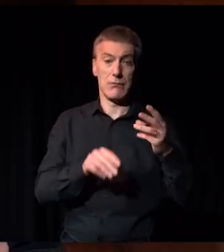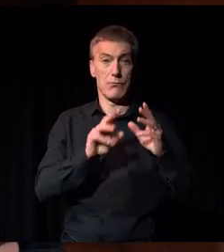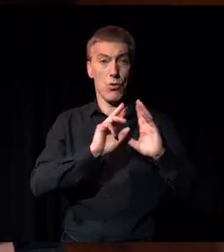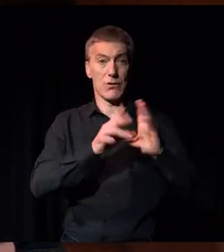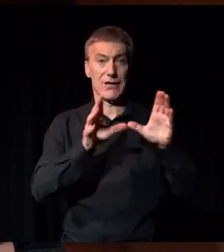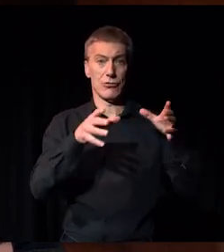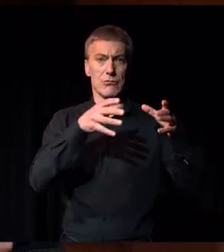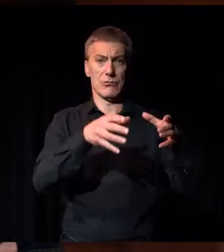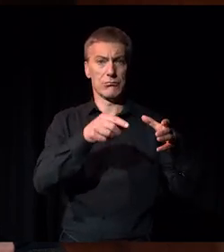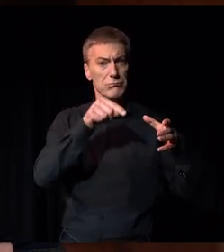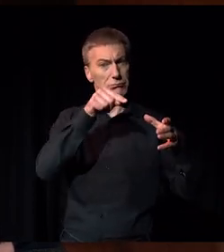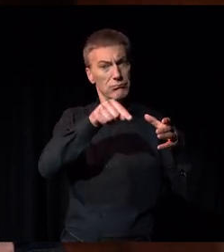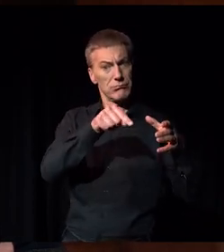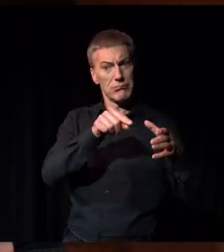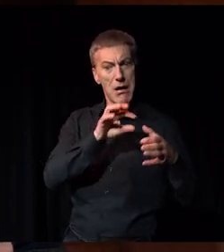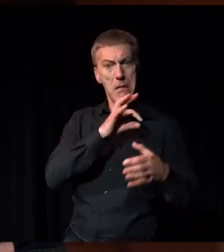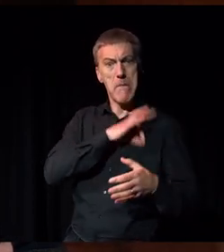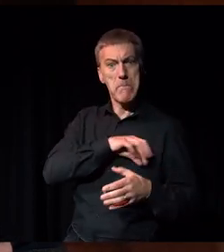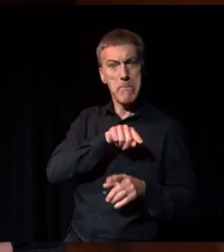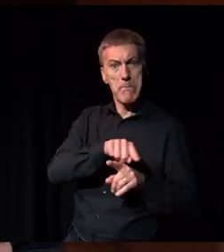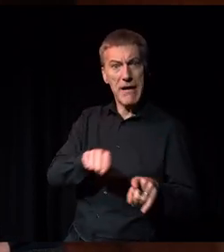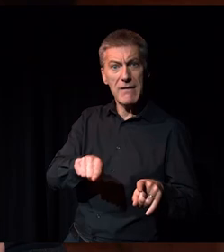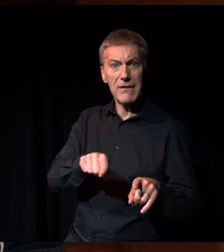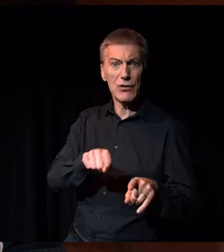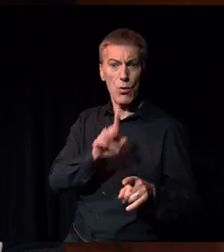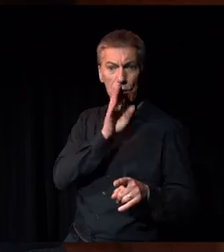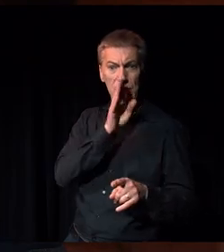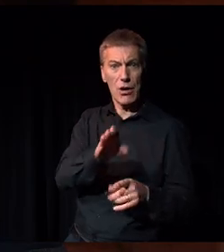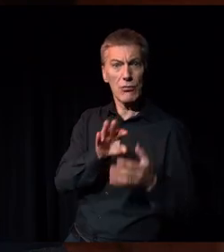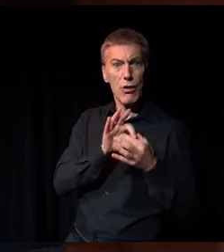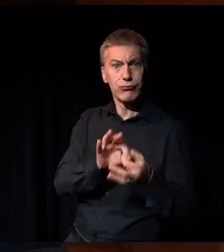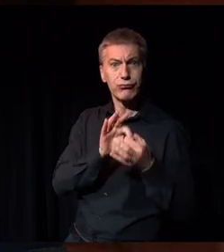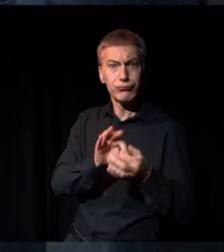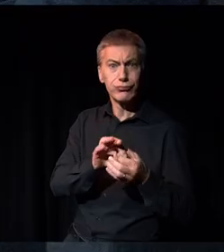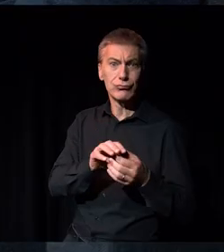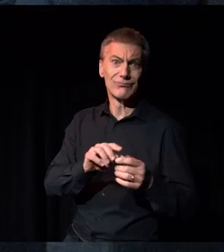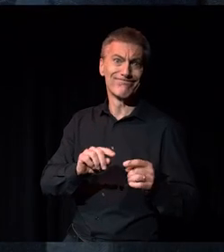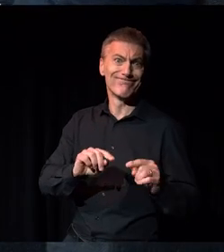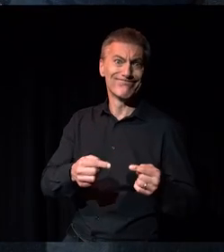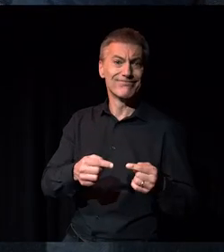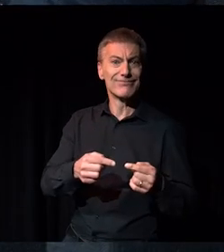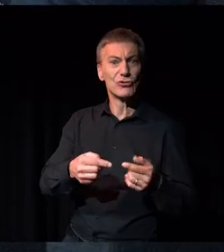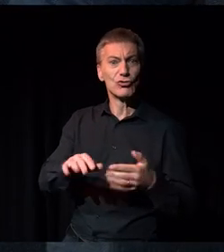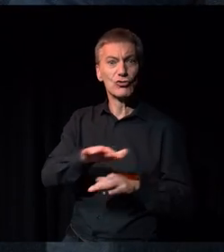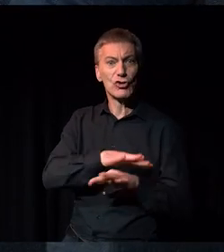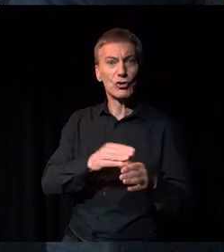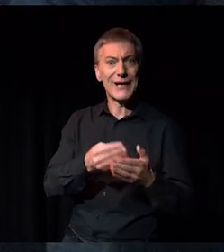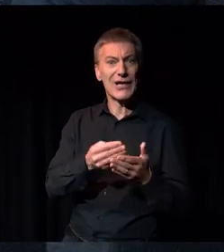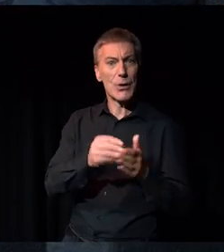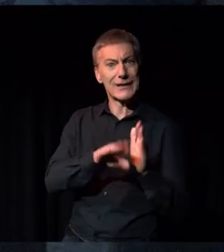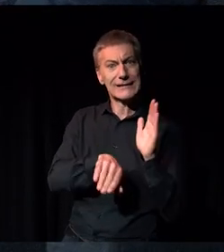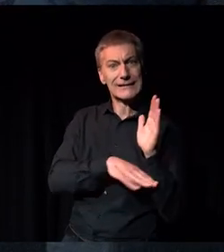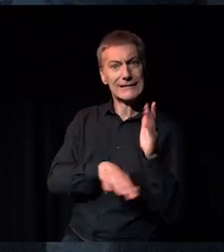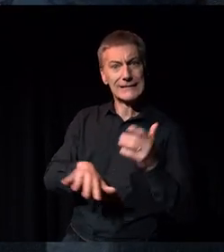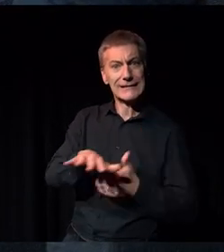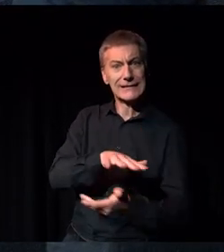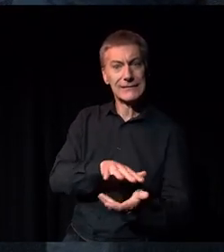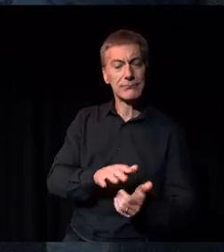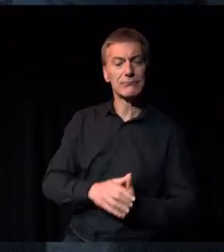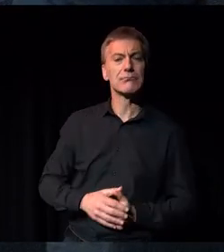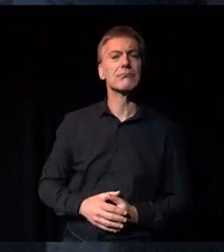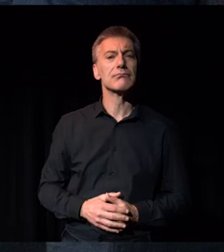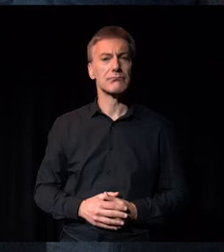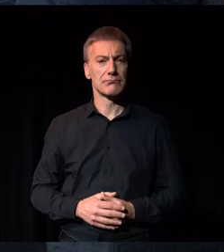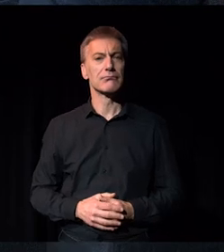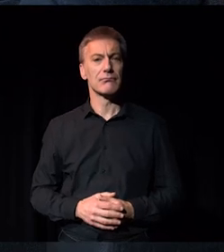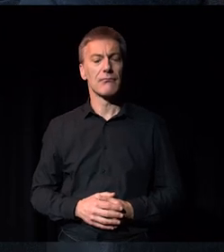benefiting or engaging people from challenging socio-economic backgrounds? I think cultural democracy is at the heart of